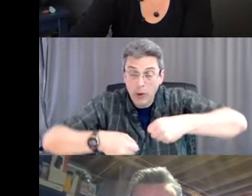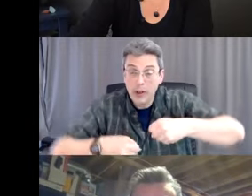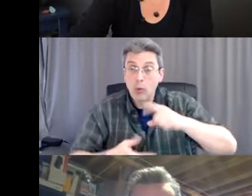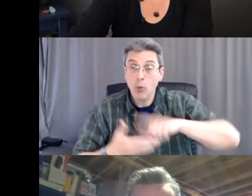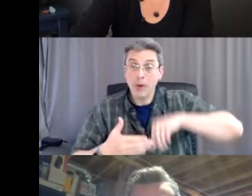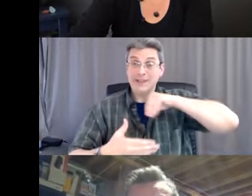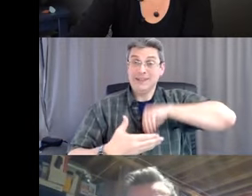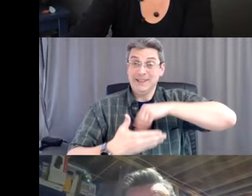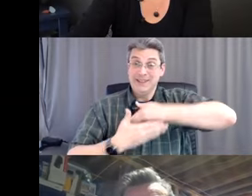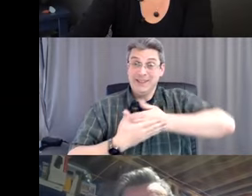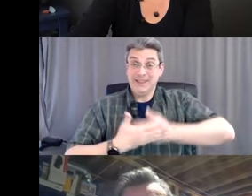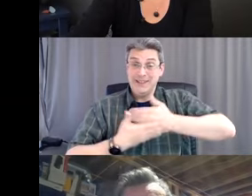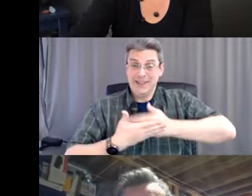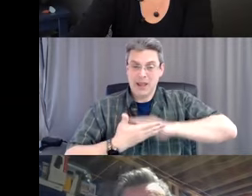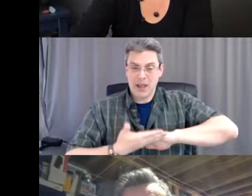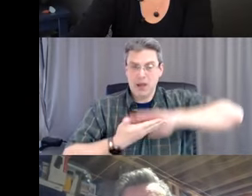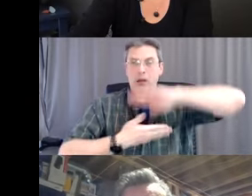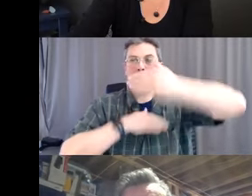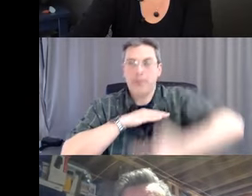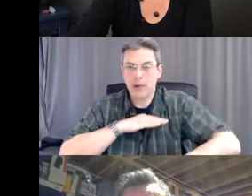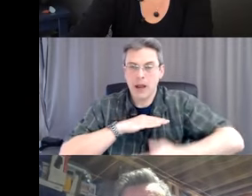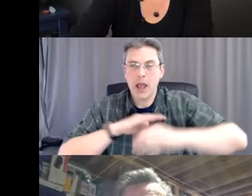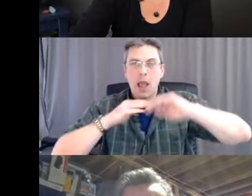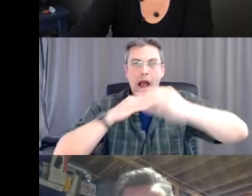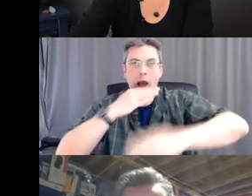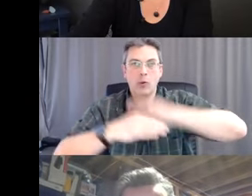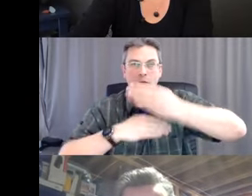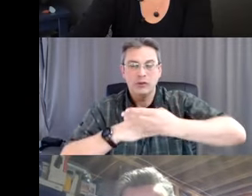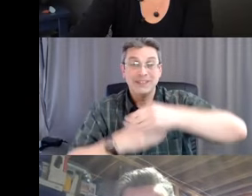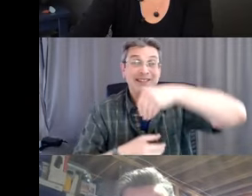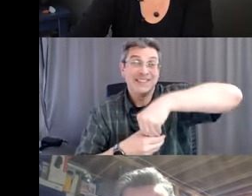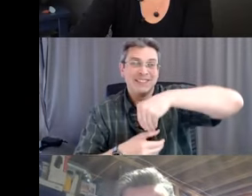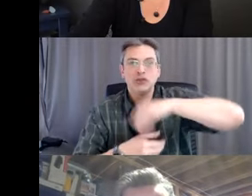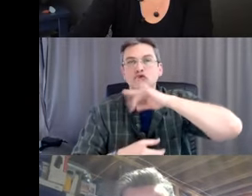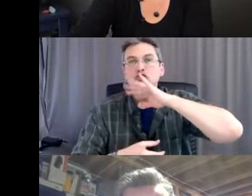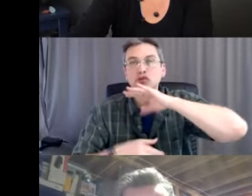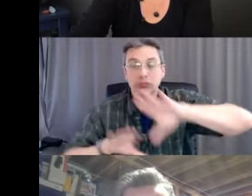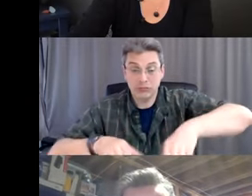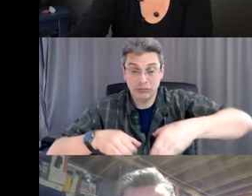inside containing all those germs. And again, be in front of the garbage can to drop it.